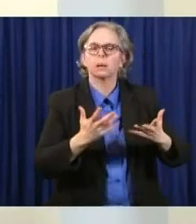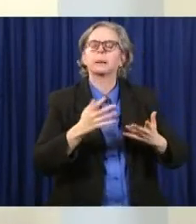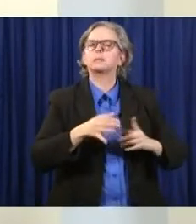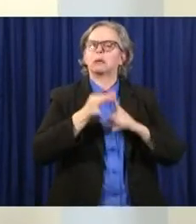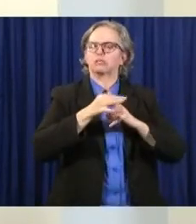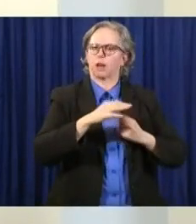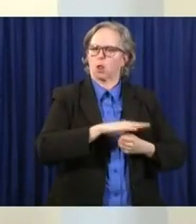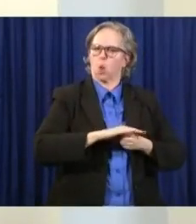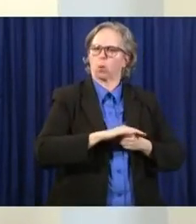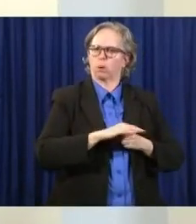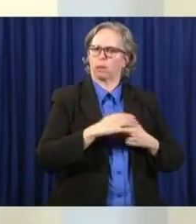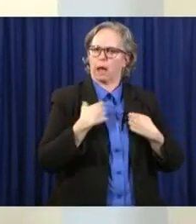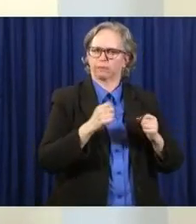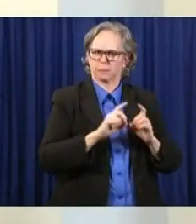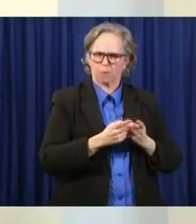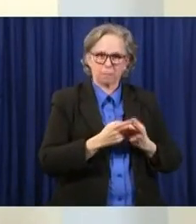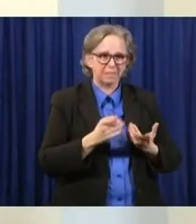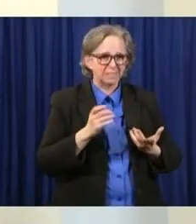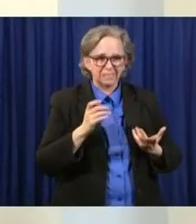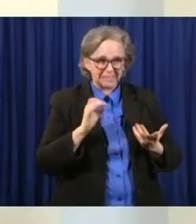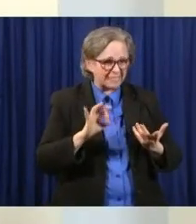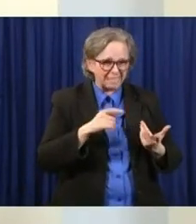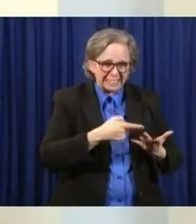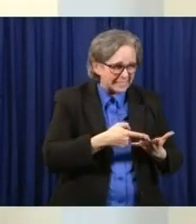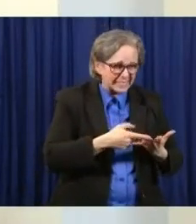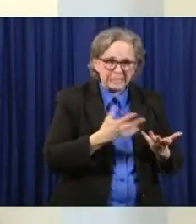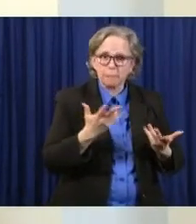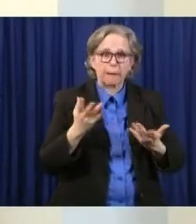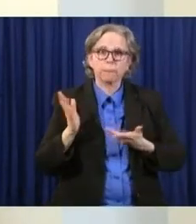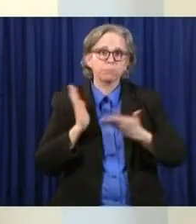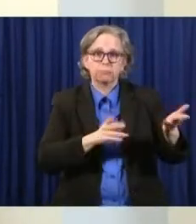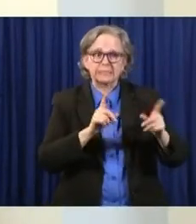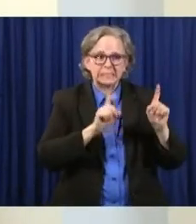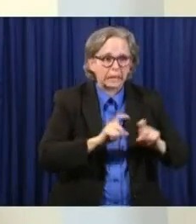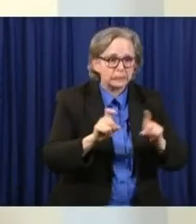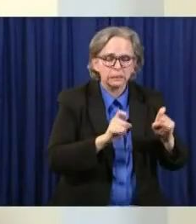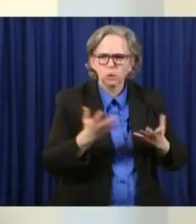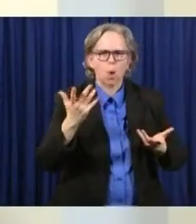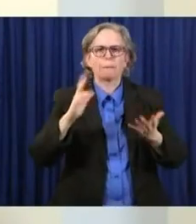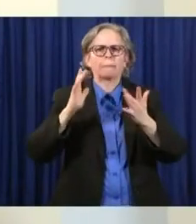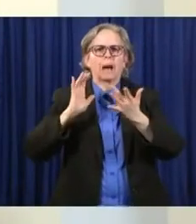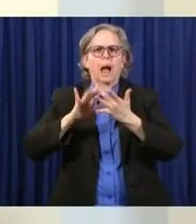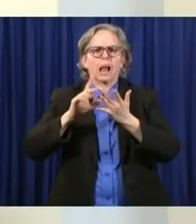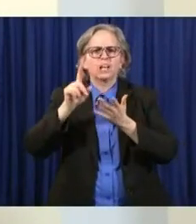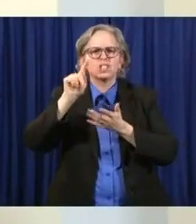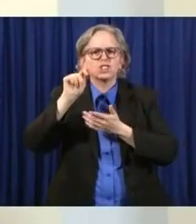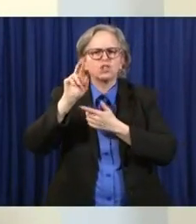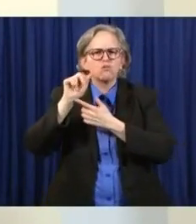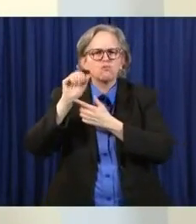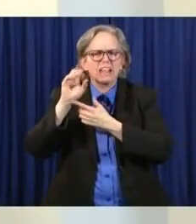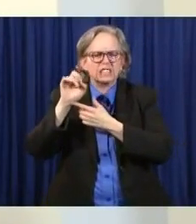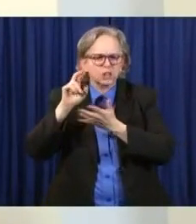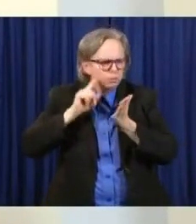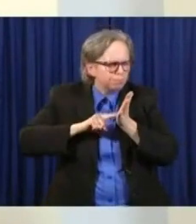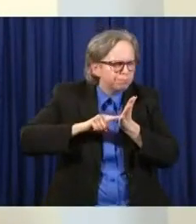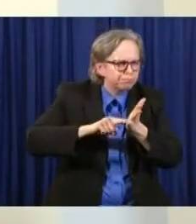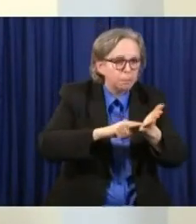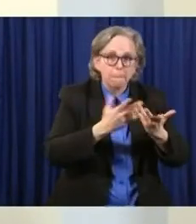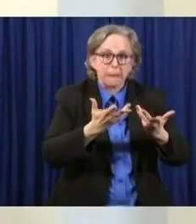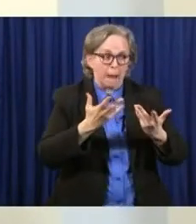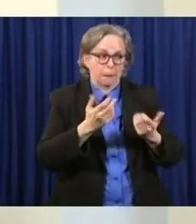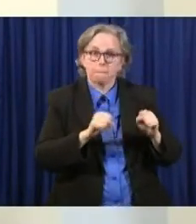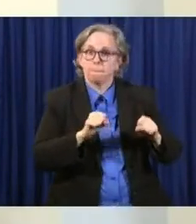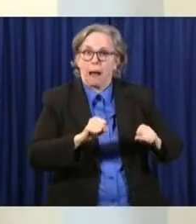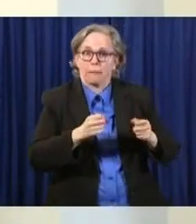those folks and help the business actually handle that, what potentially could be a little bit of an outbreak, not knowing the situation